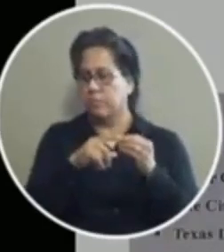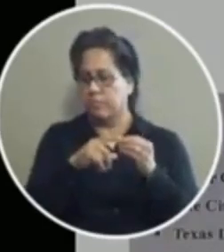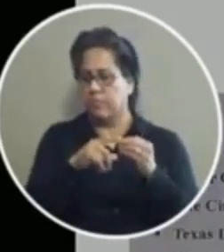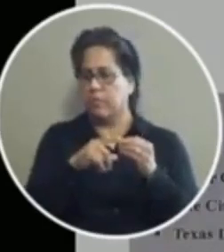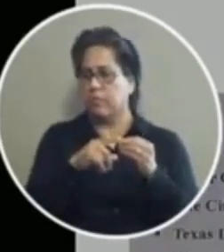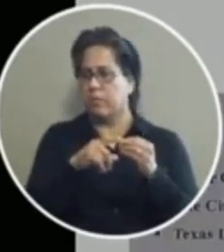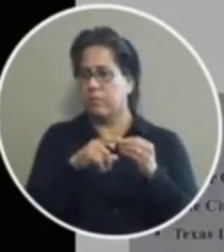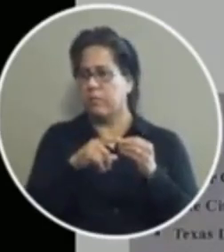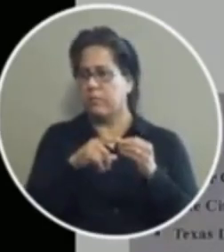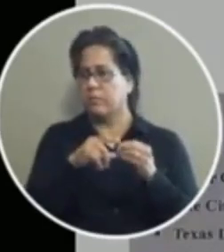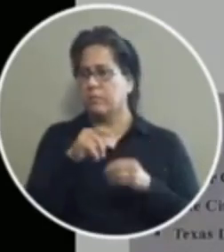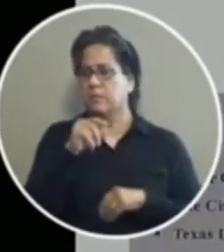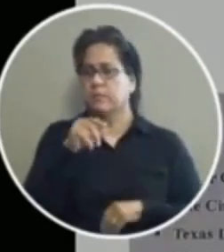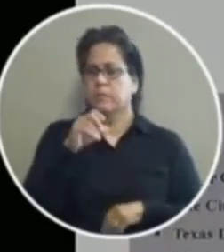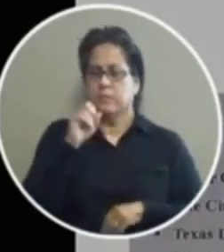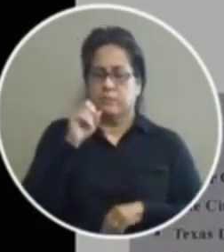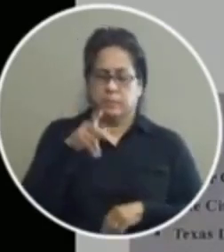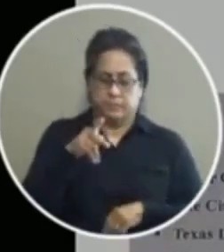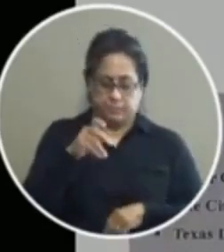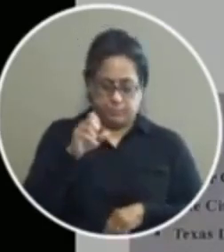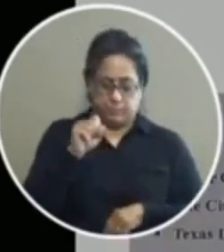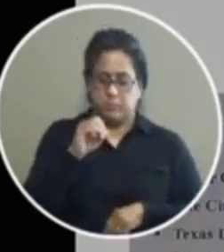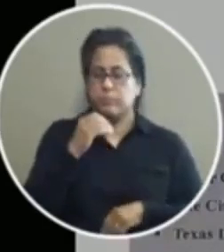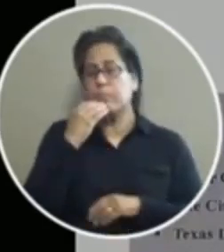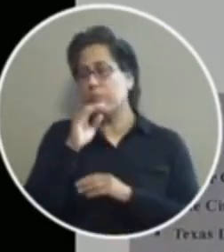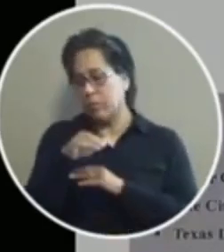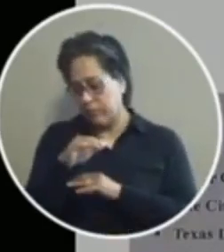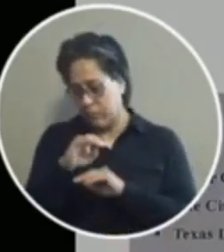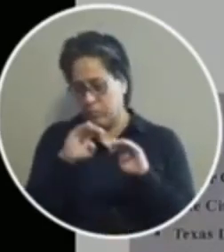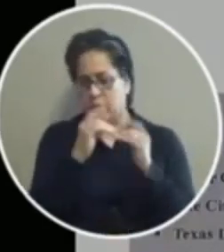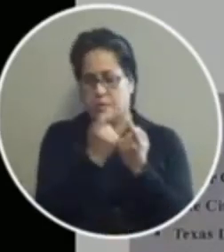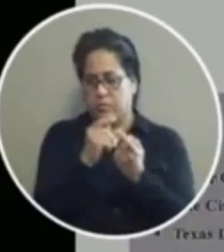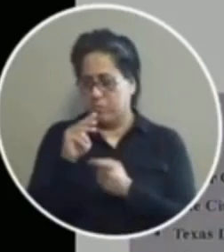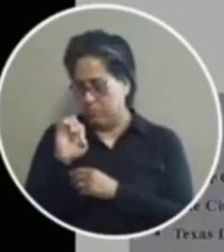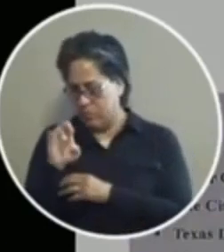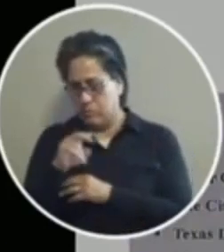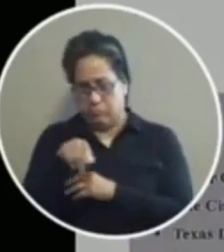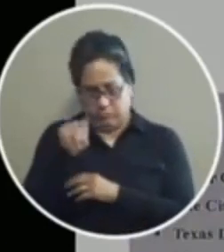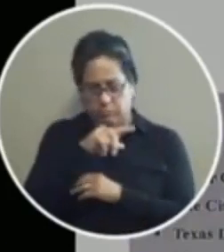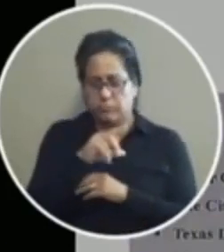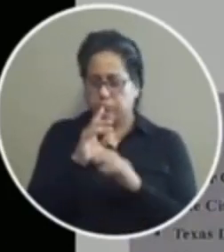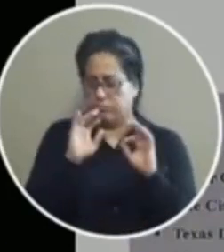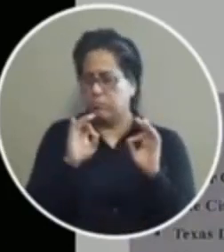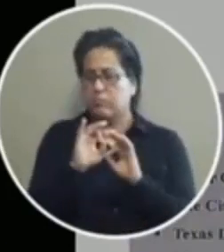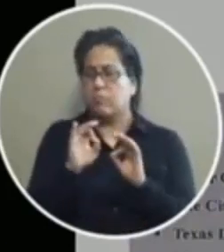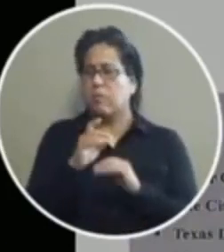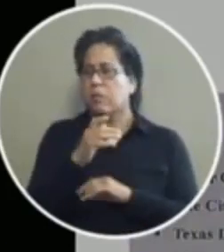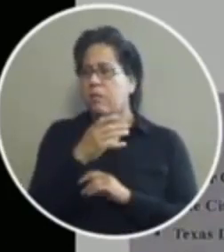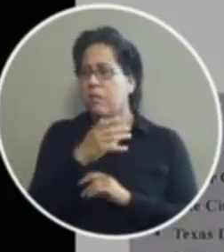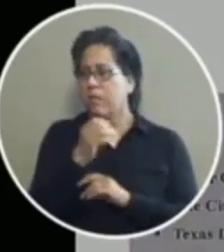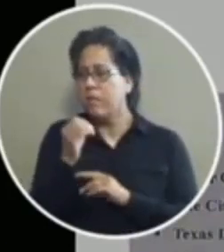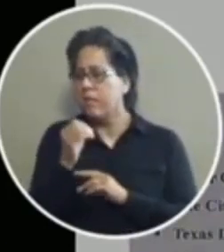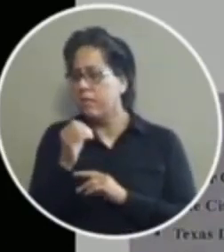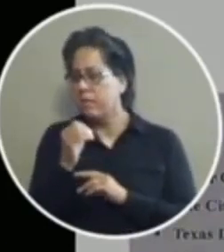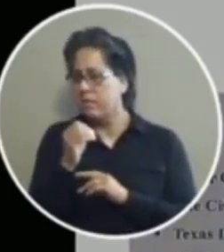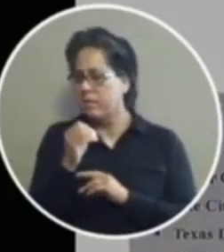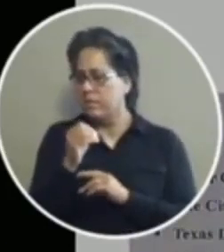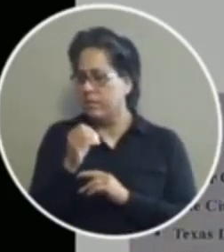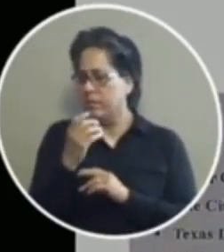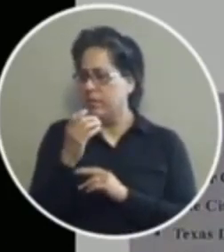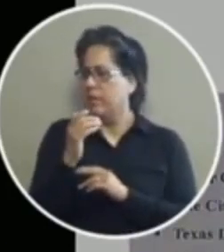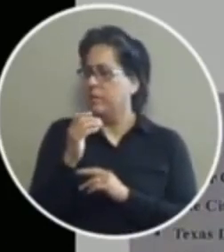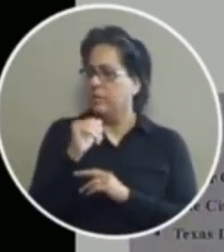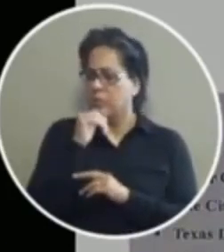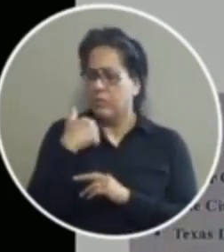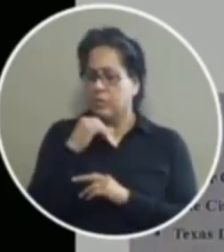okay so uh good afternoon council mayor everybody involved um i keep hearing that we don't have the